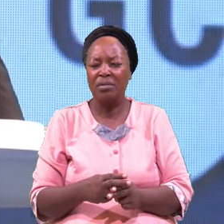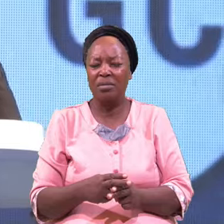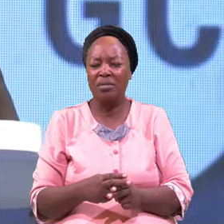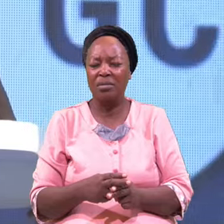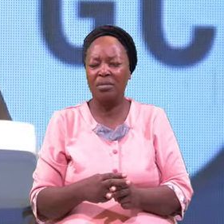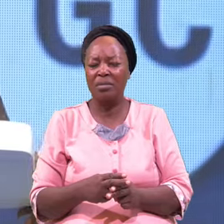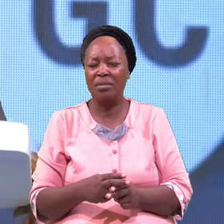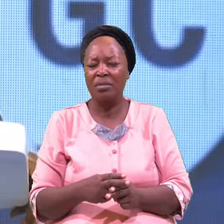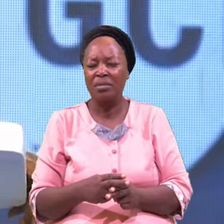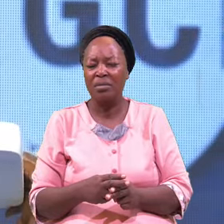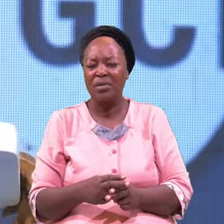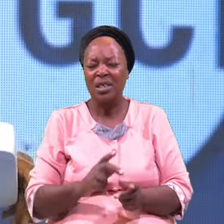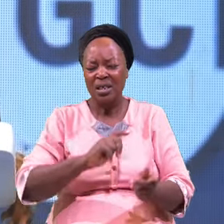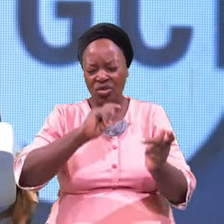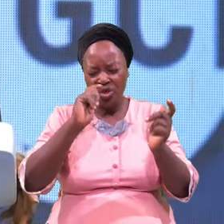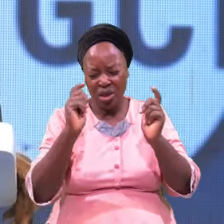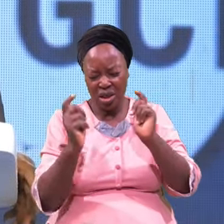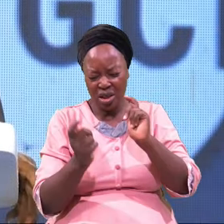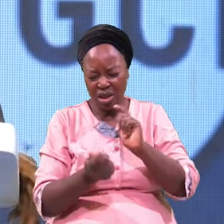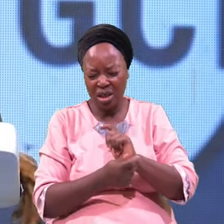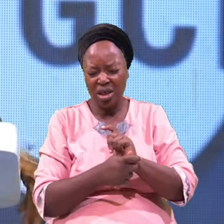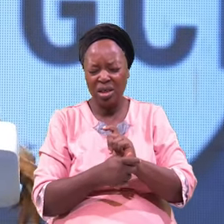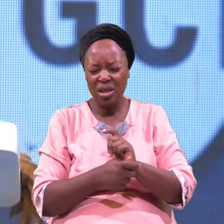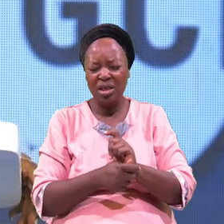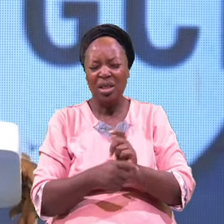Change Change Sickness To Healing